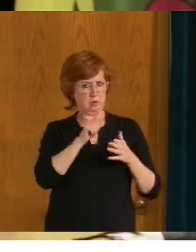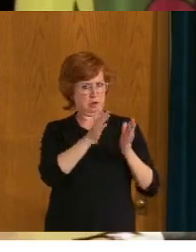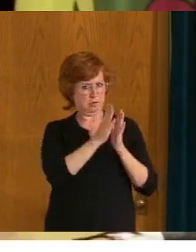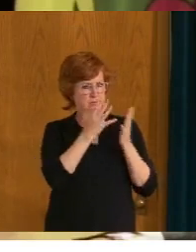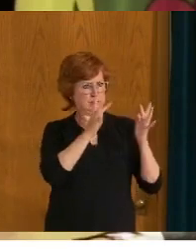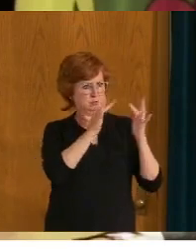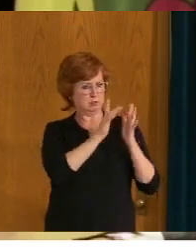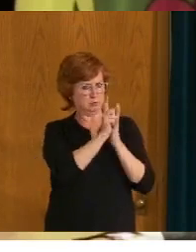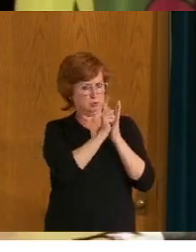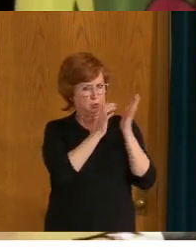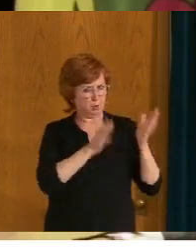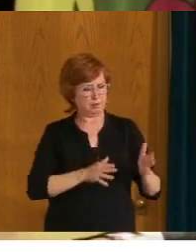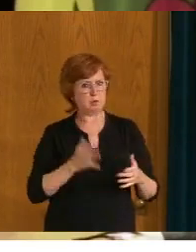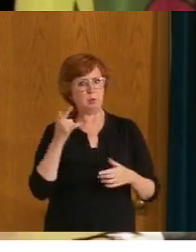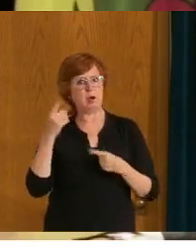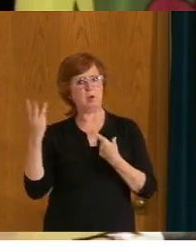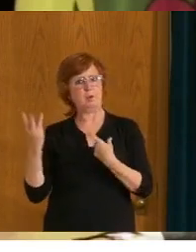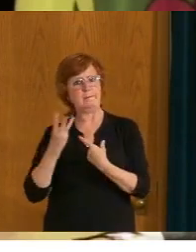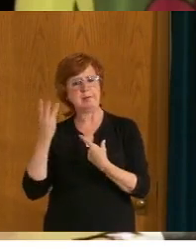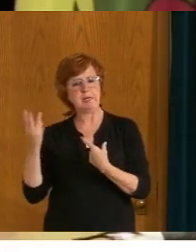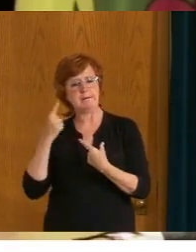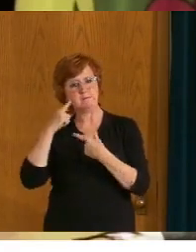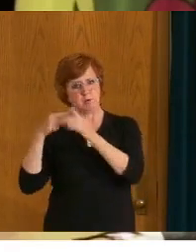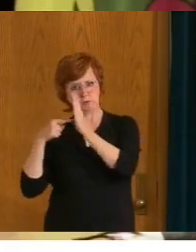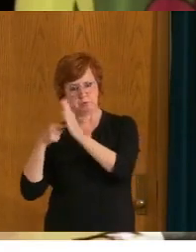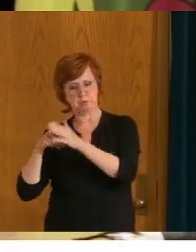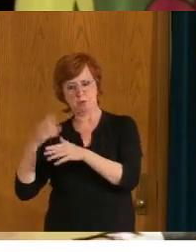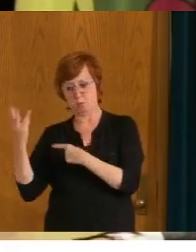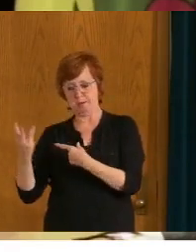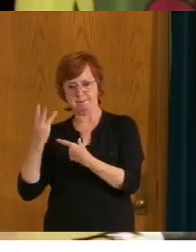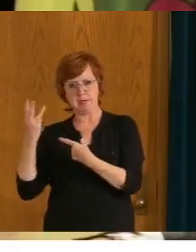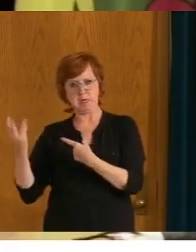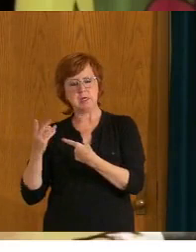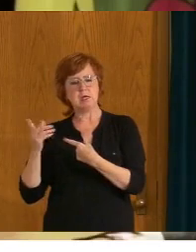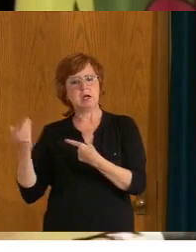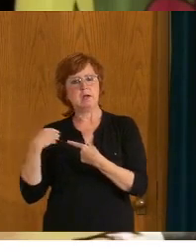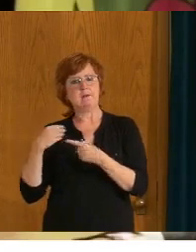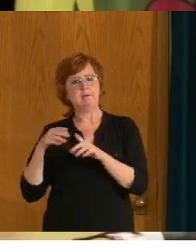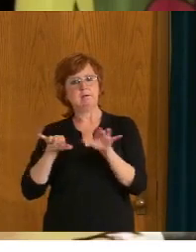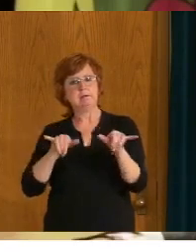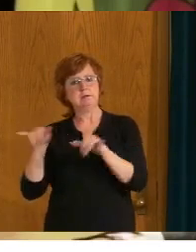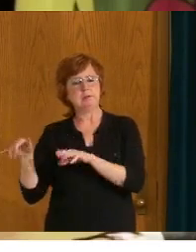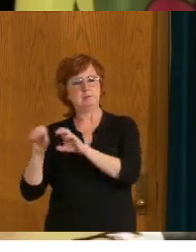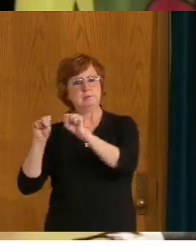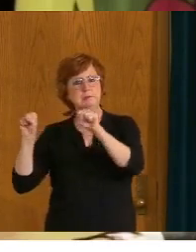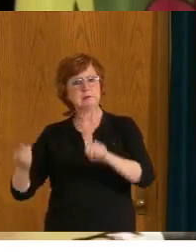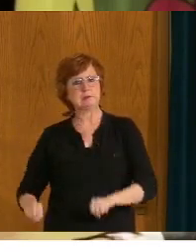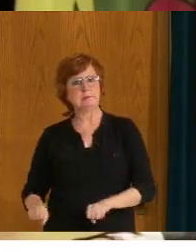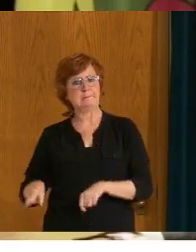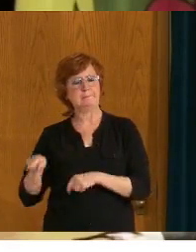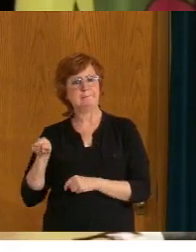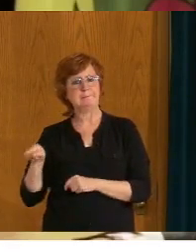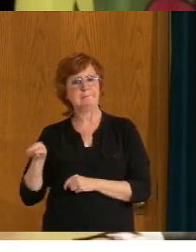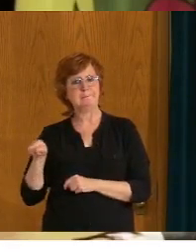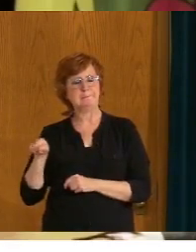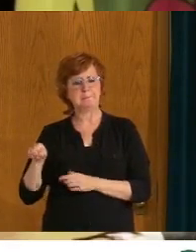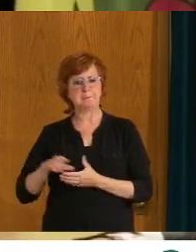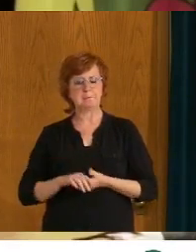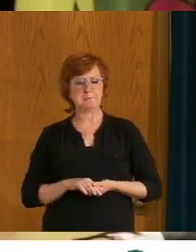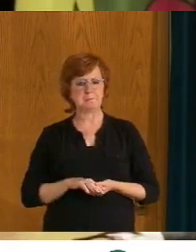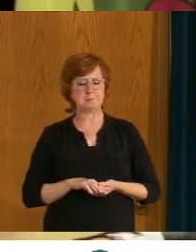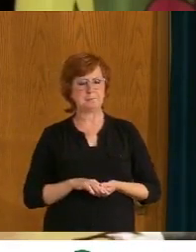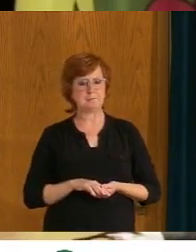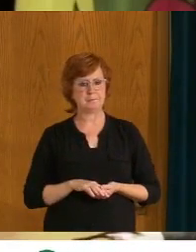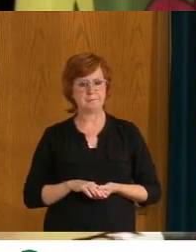It seems like they are going through a similar sort of system, and particularly because it seems as though a